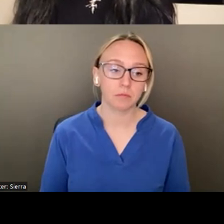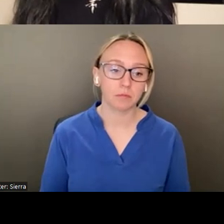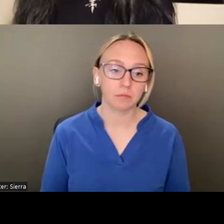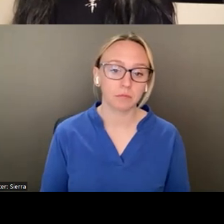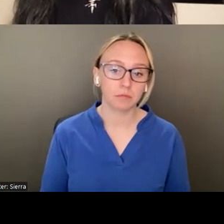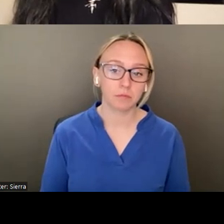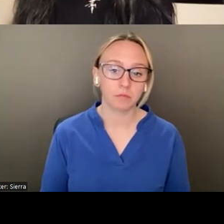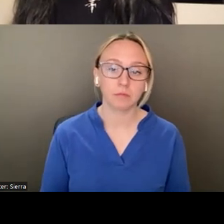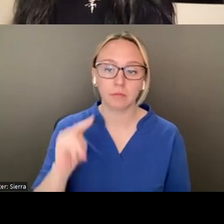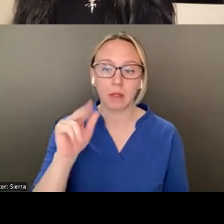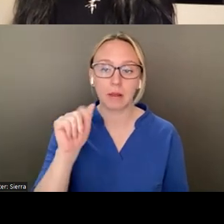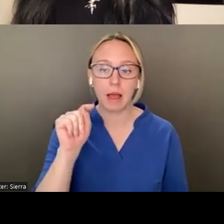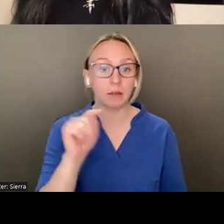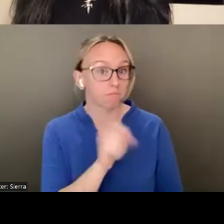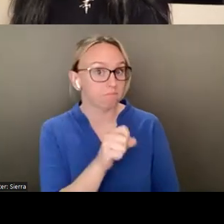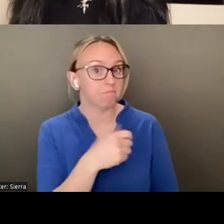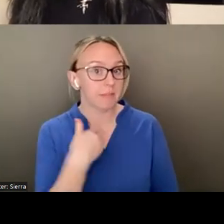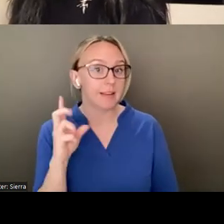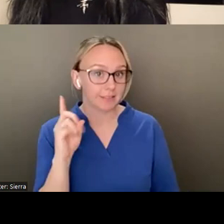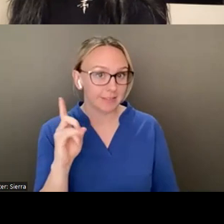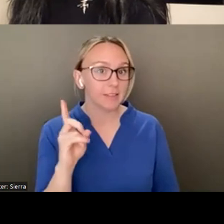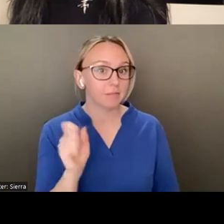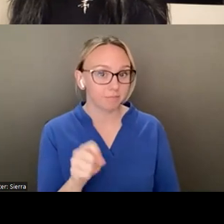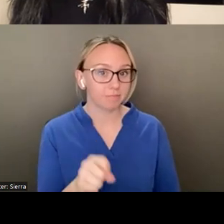I mean, I definitely did. Yeah, I went.